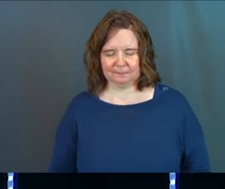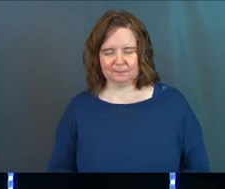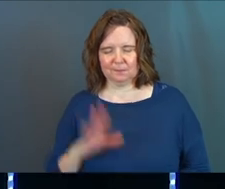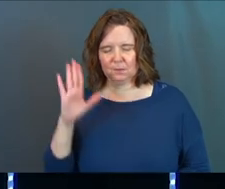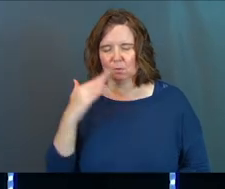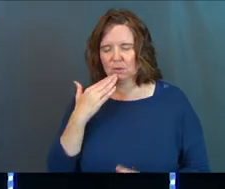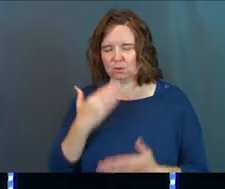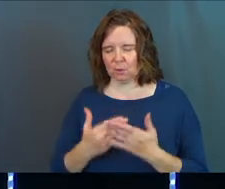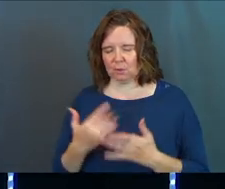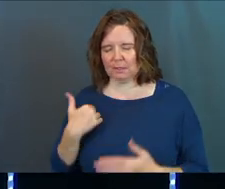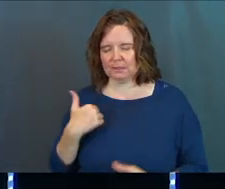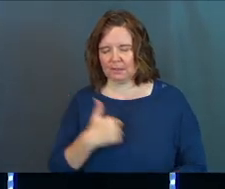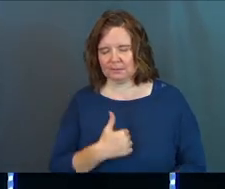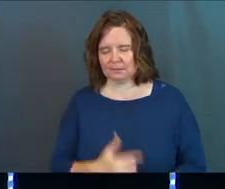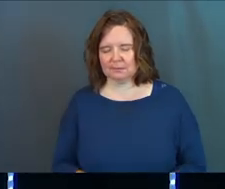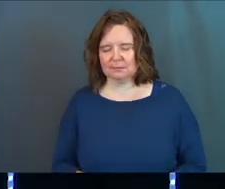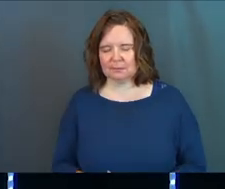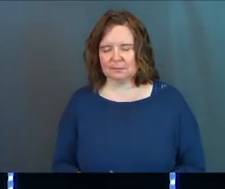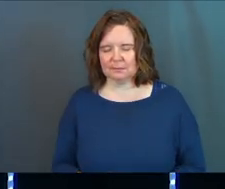you are so good to us.